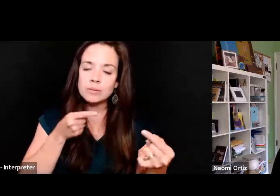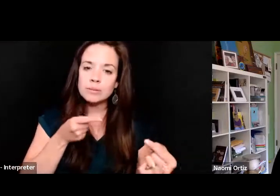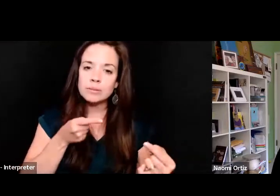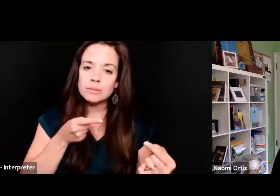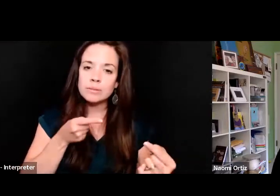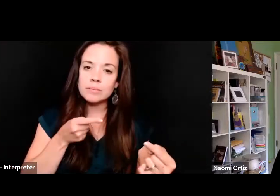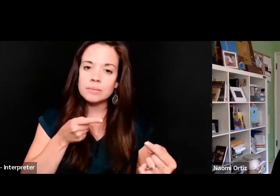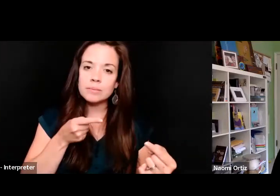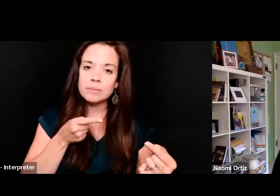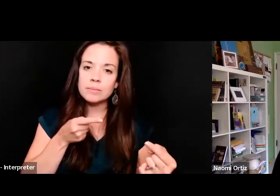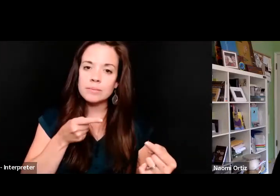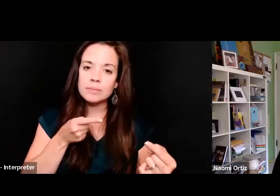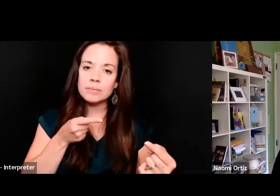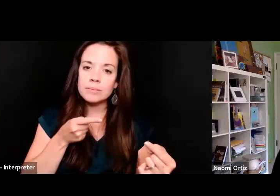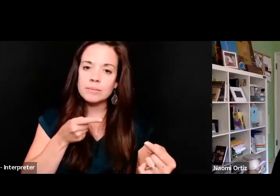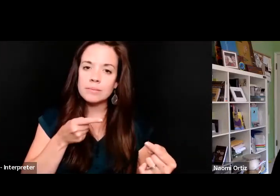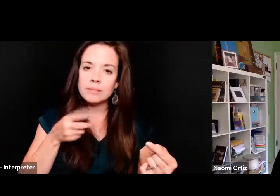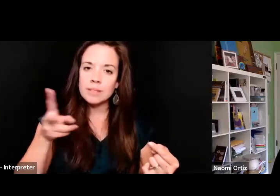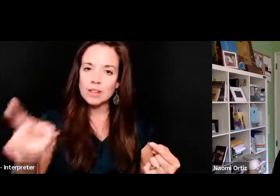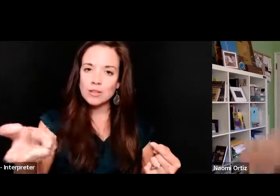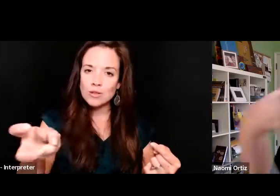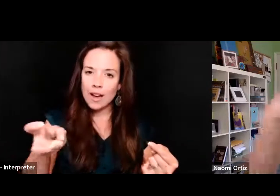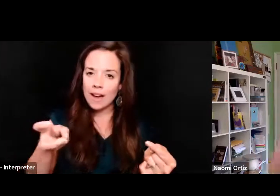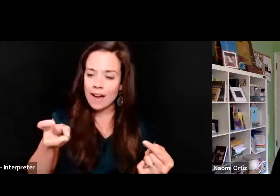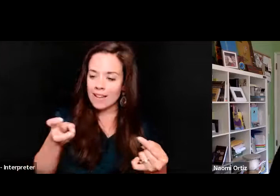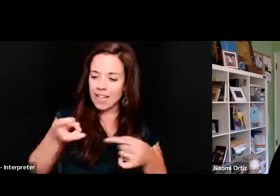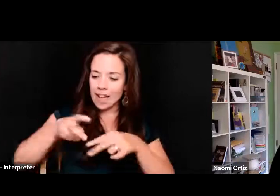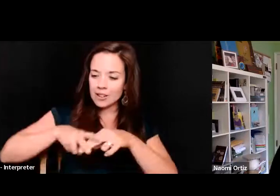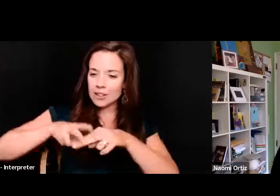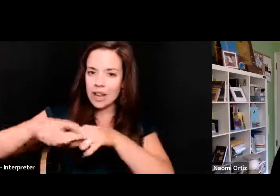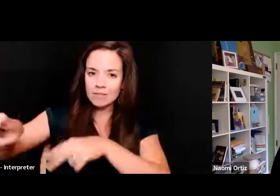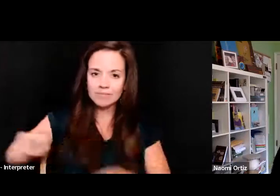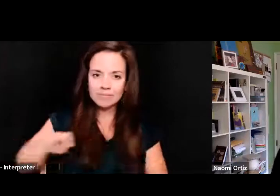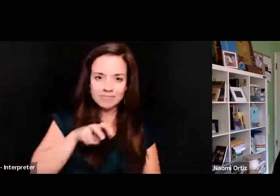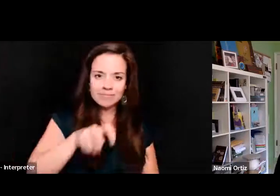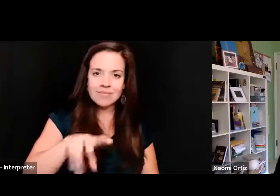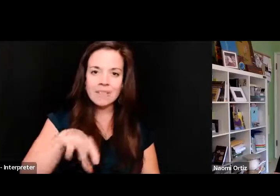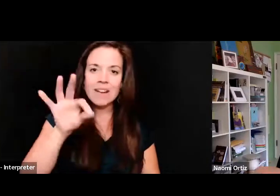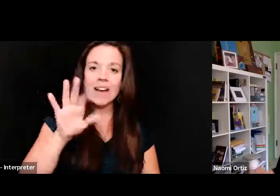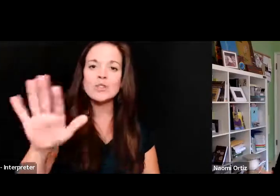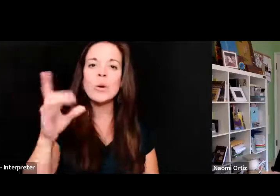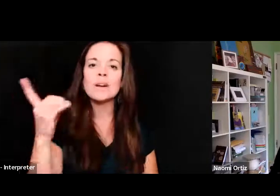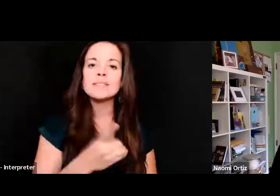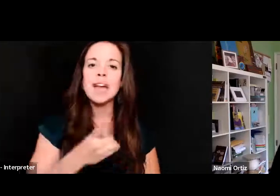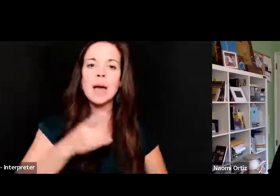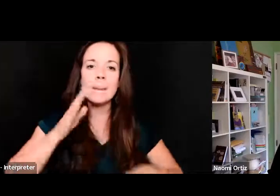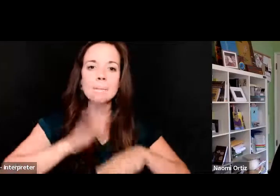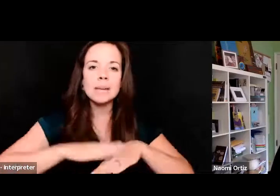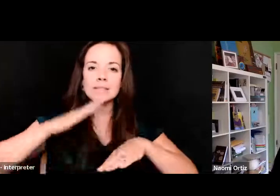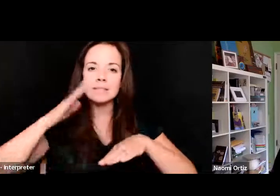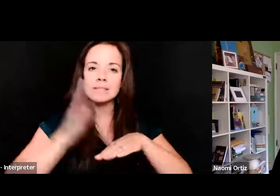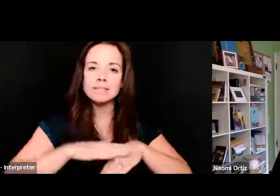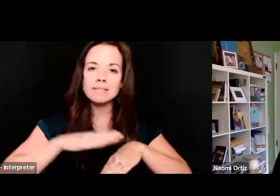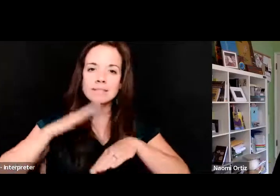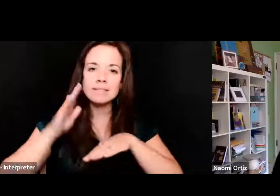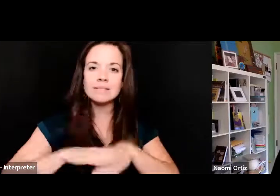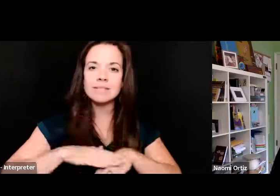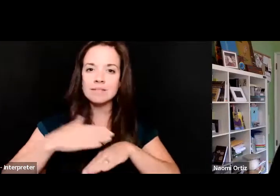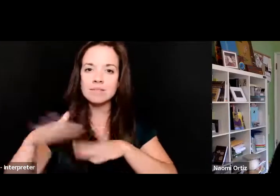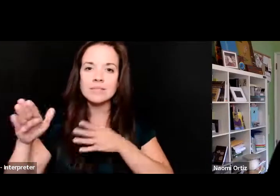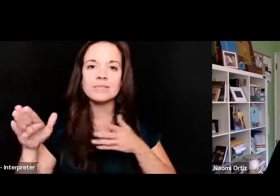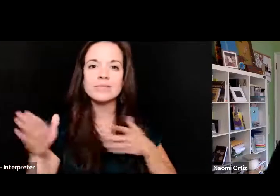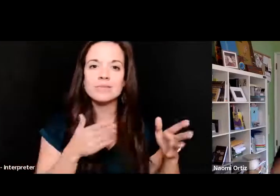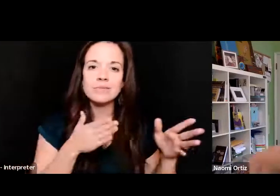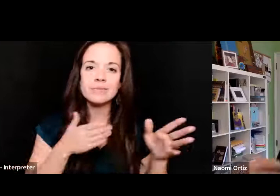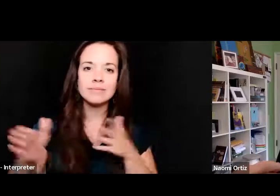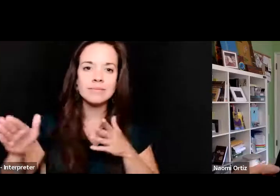Drag that chair out to the dance floor. Find your own damn beat. The one that brings chin, shoulders,